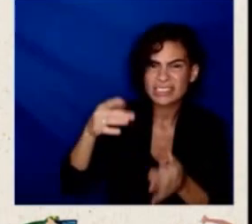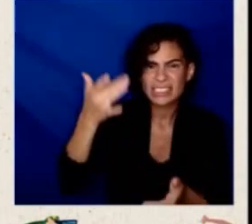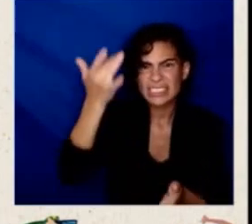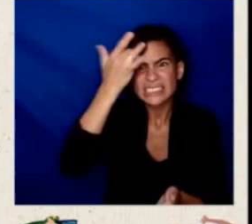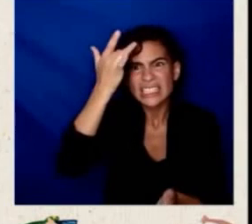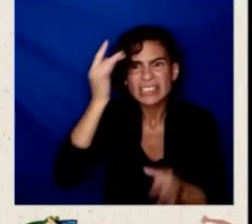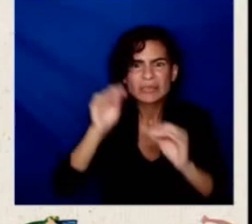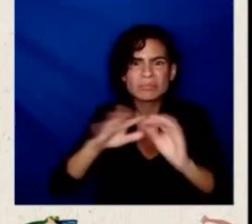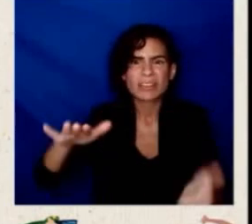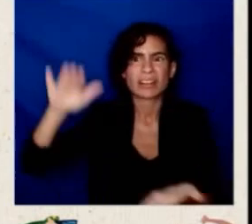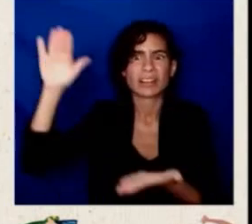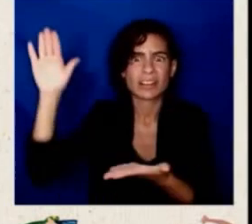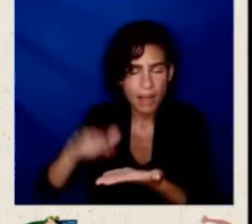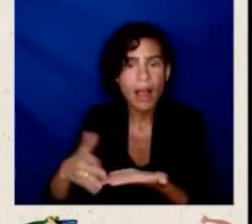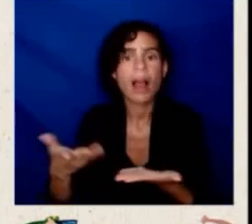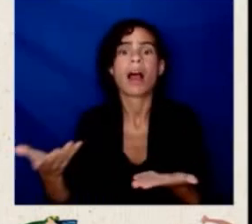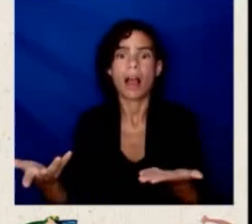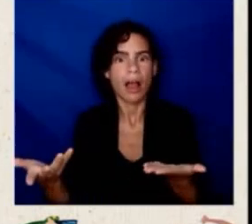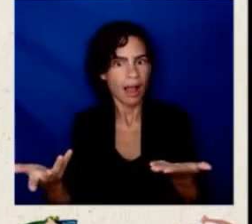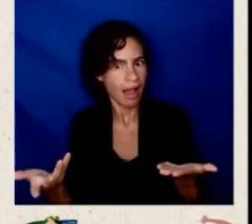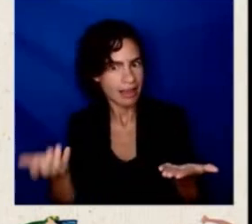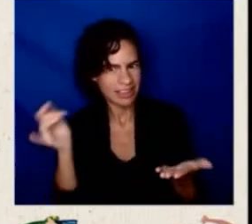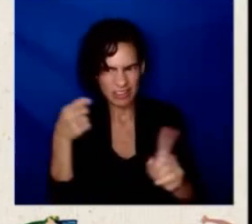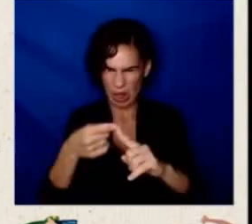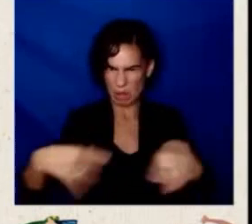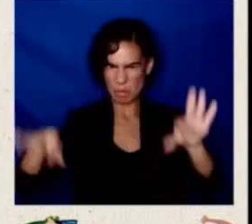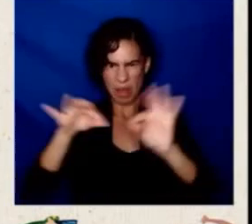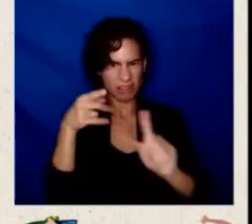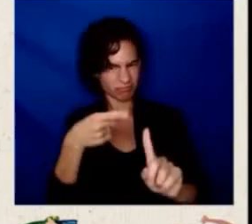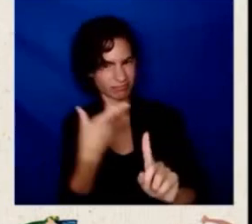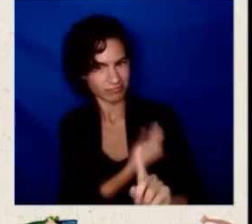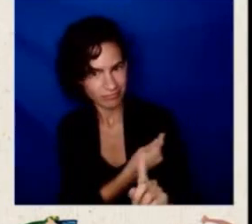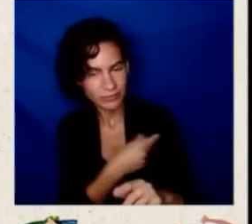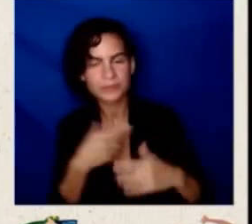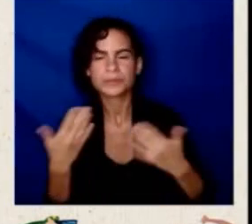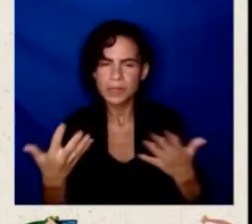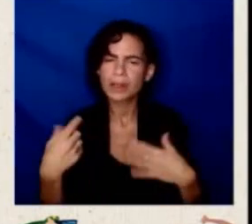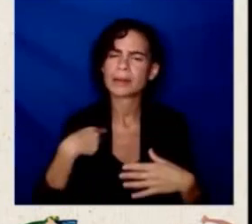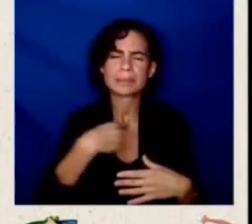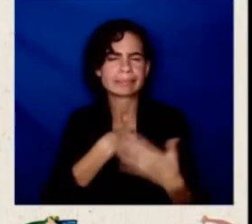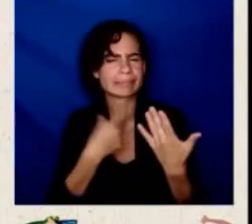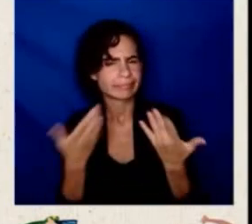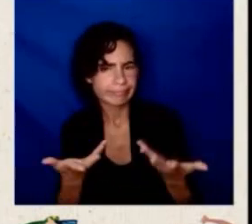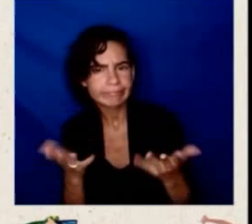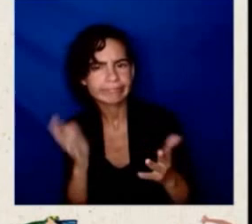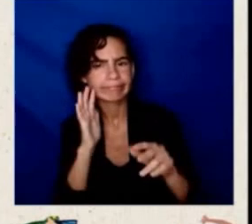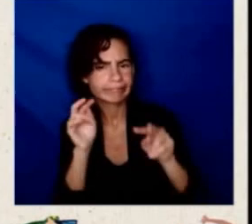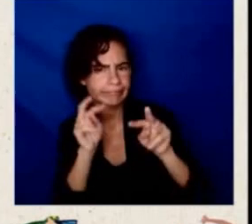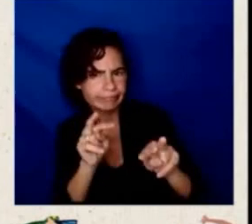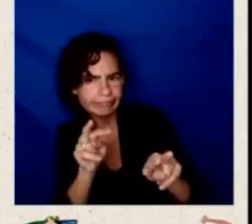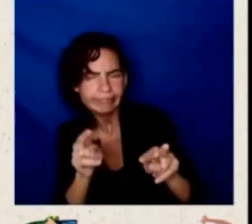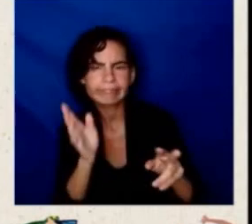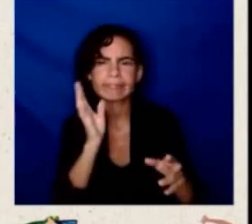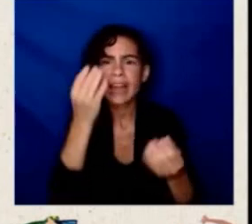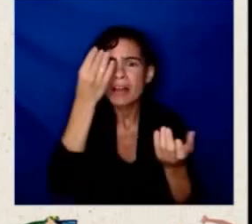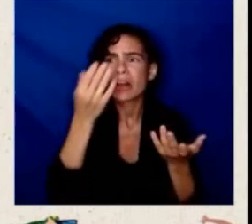we're going to keep monitoring it. We're going to keep sharing information. We're going to continue to work closely with CDC to make sure that the information is in real